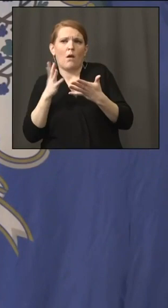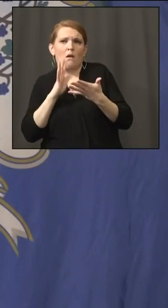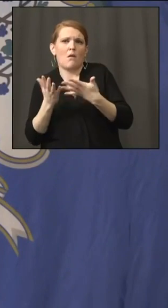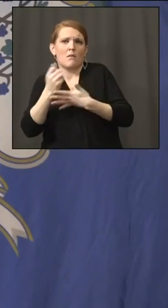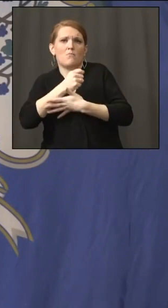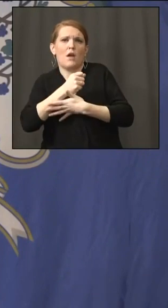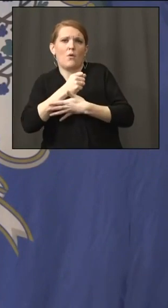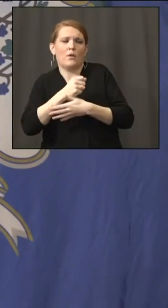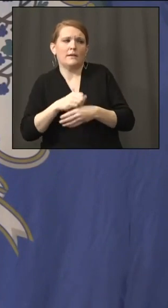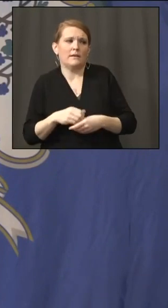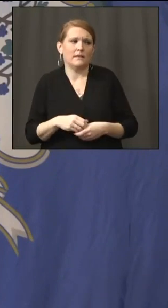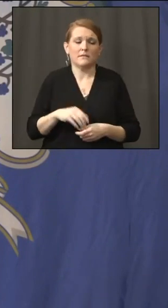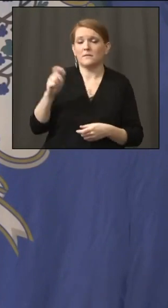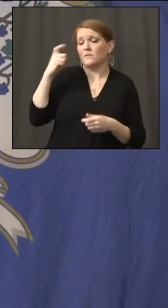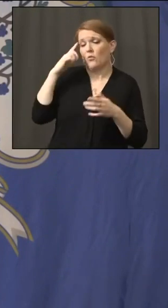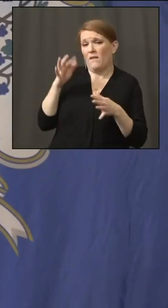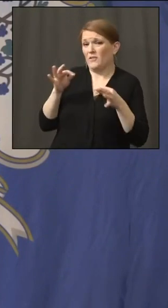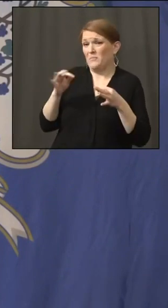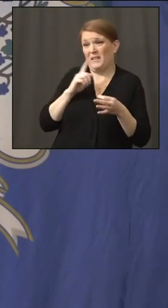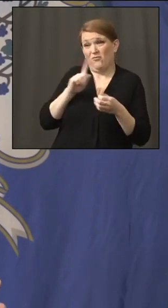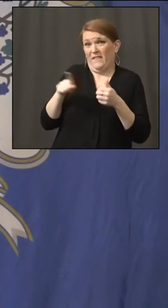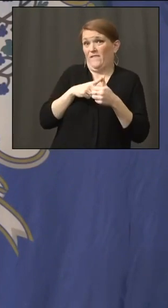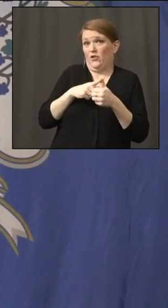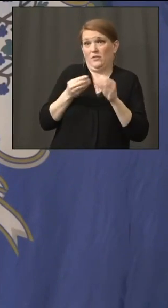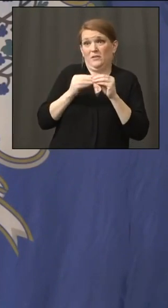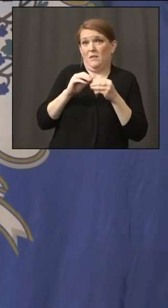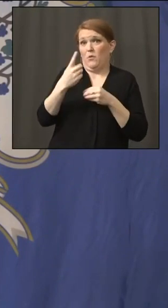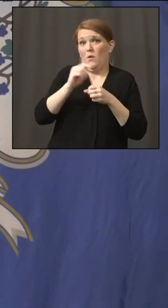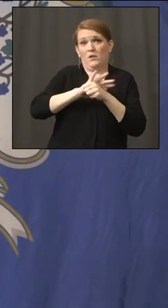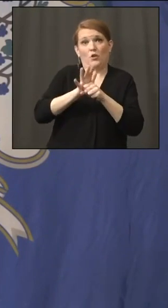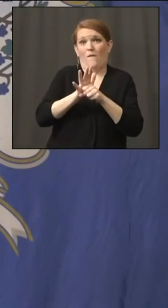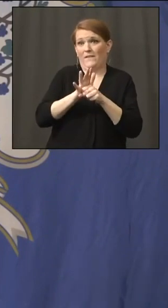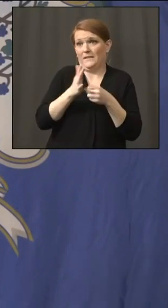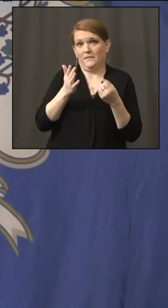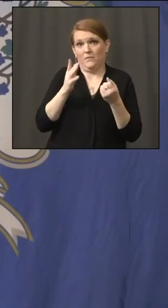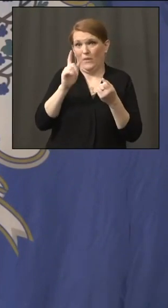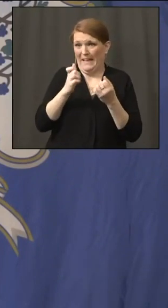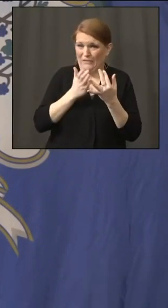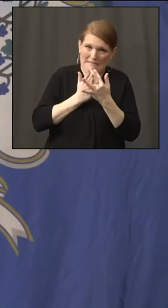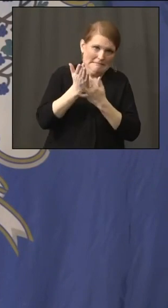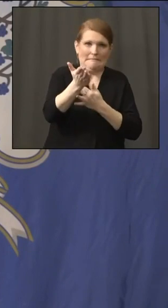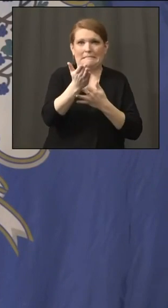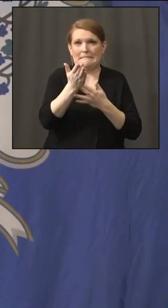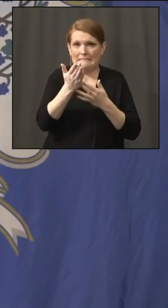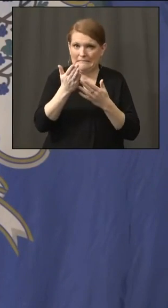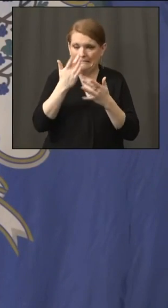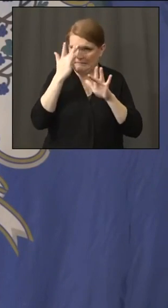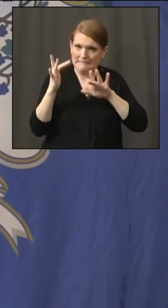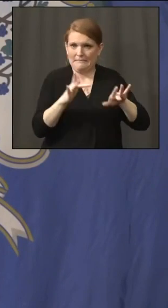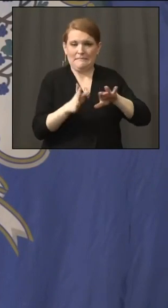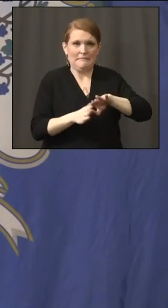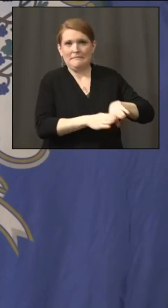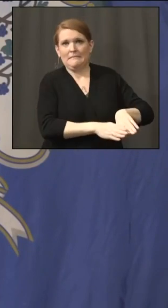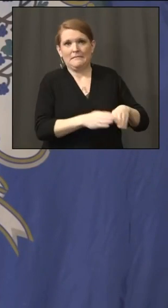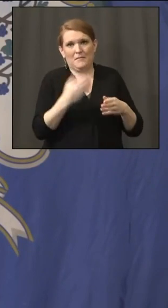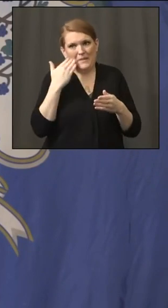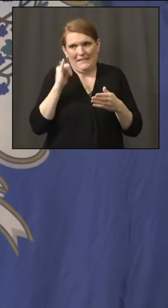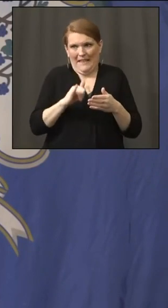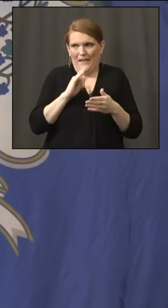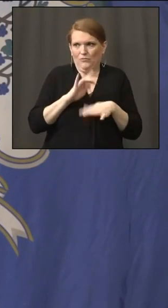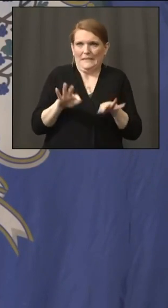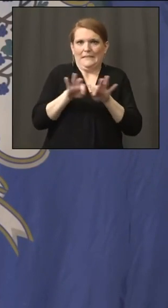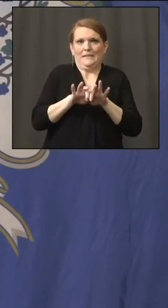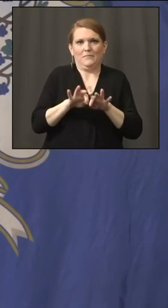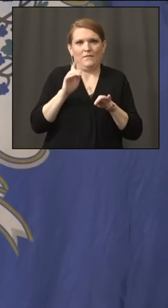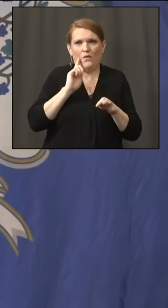we've got to get through this COVID first and foremost. That's key to our economic health as well as our greater public health. I look forward to